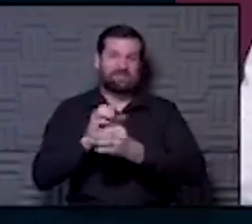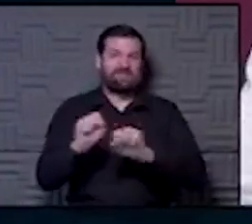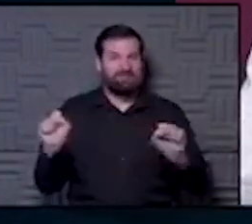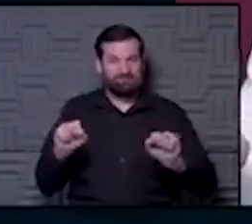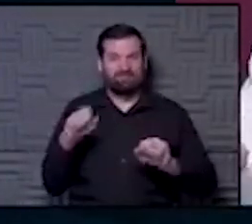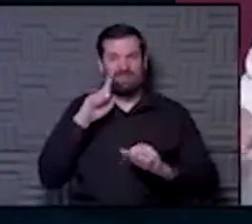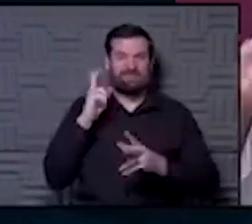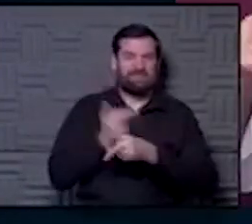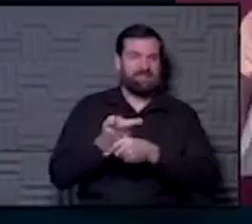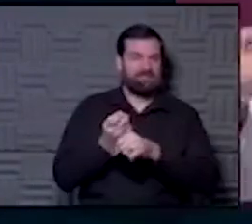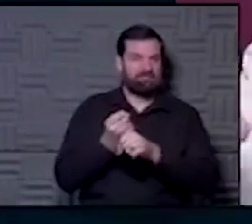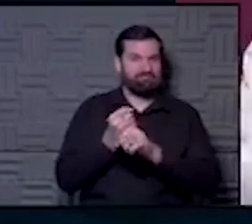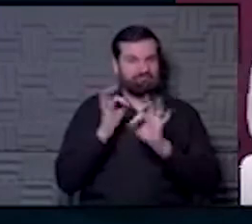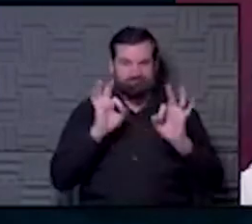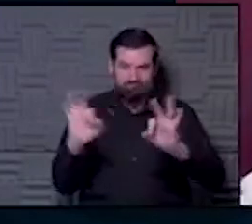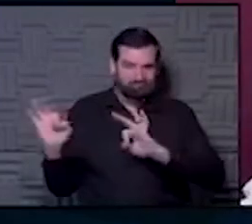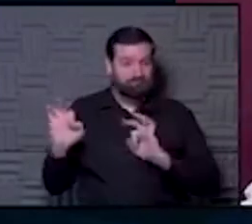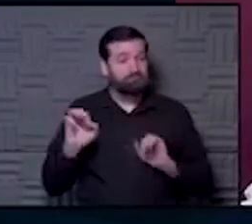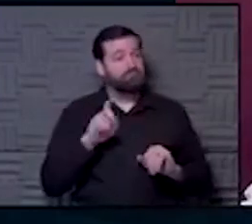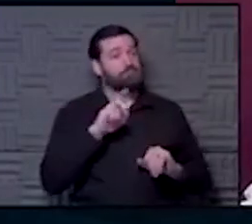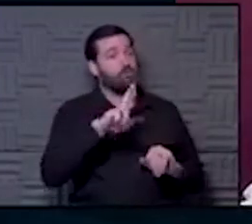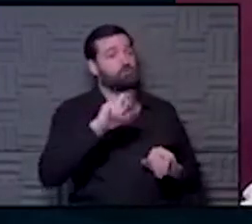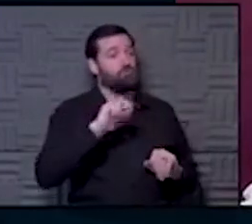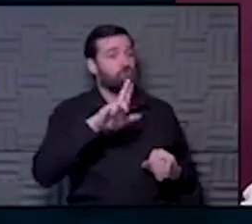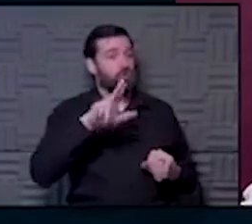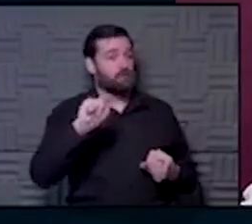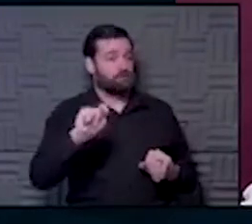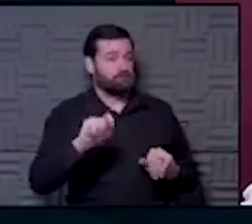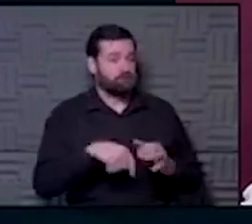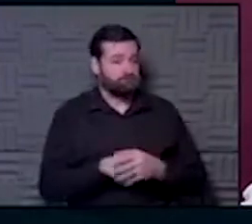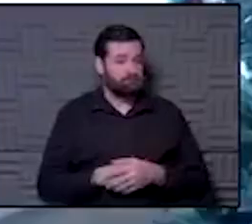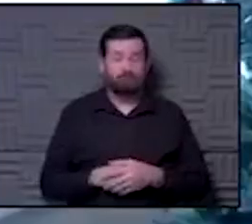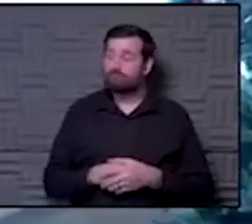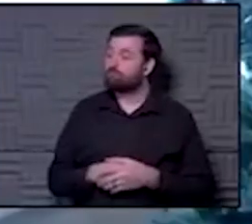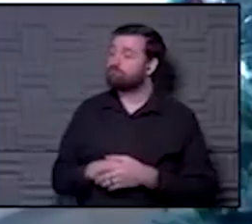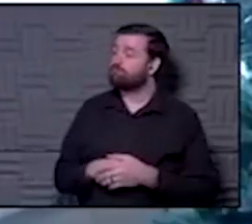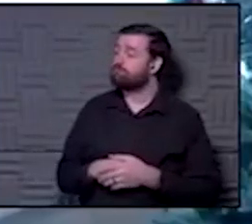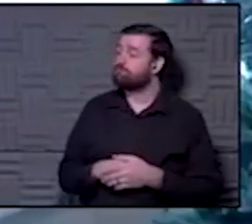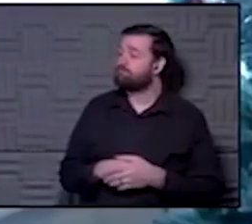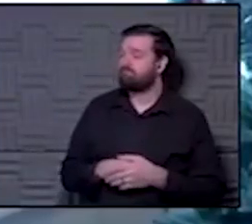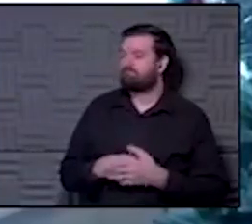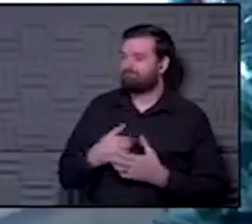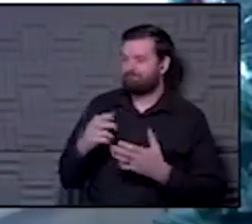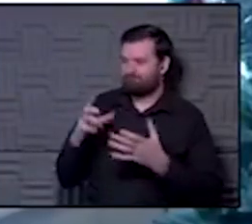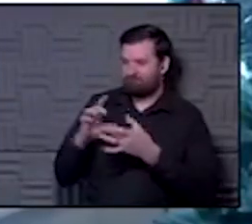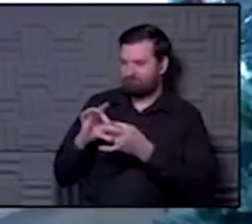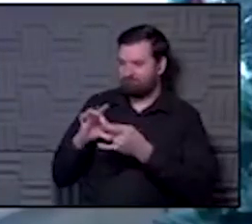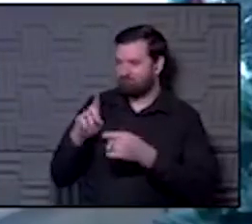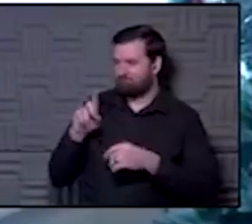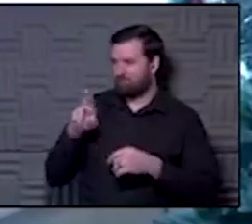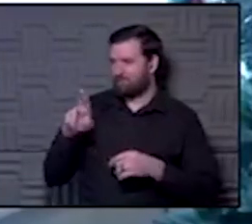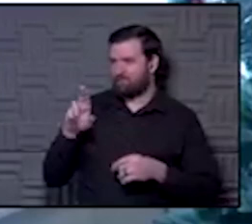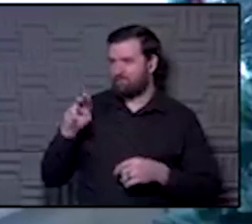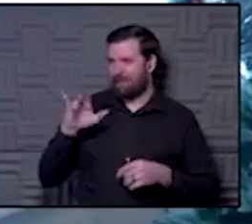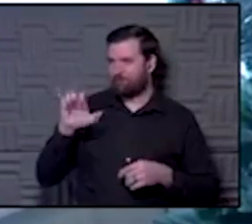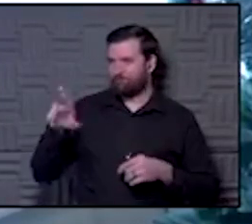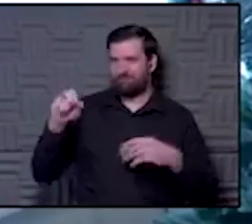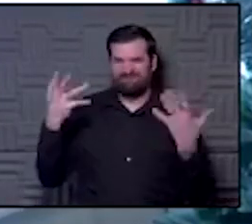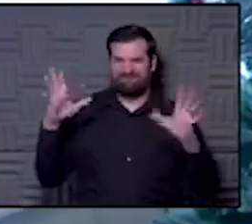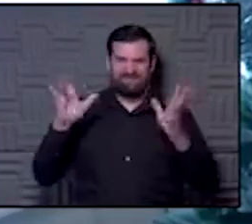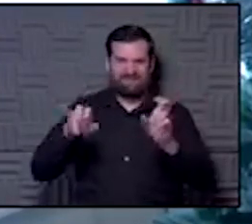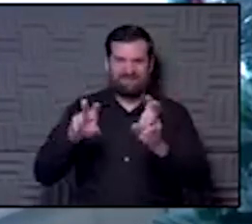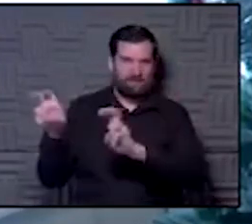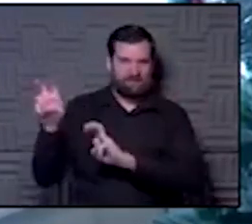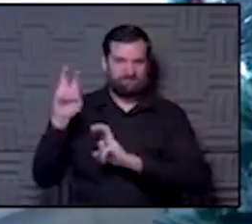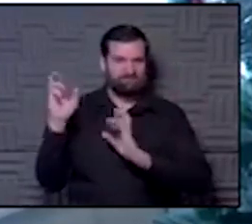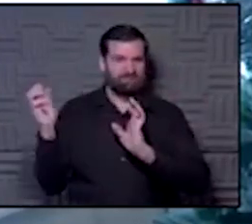our community safe. Well done. Dr. Alt. Well, I've heard Dr. Myers give talks on that topic before, so I was interested